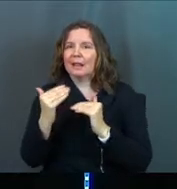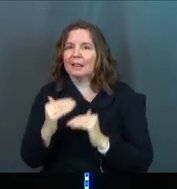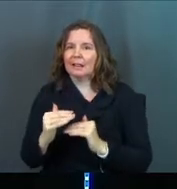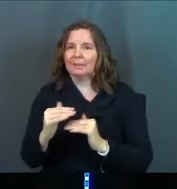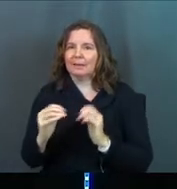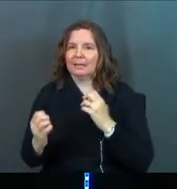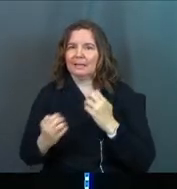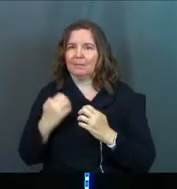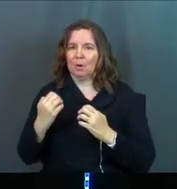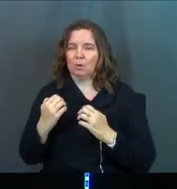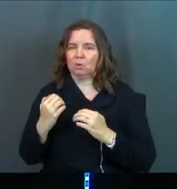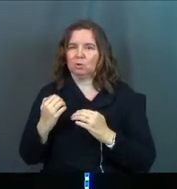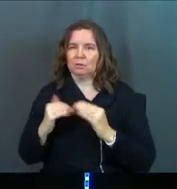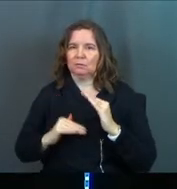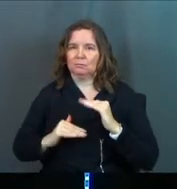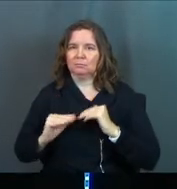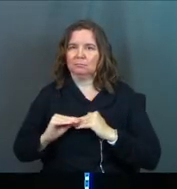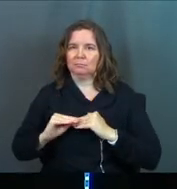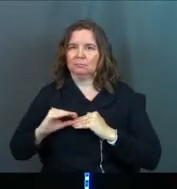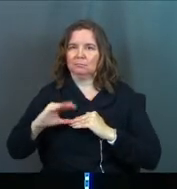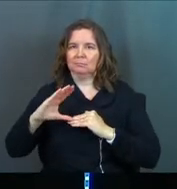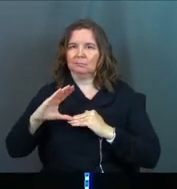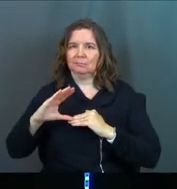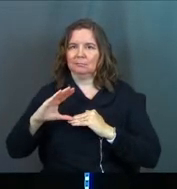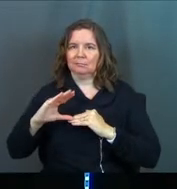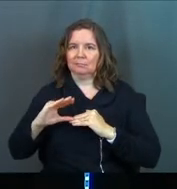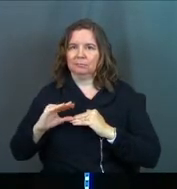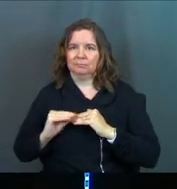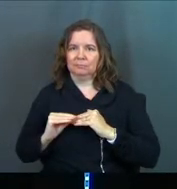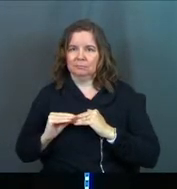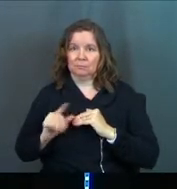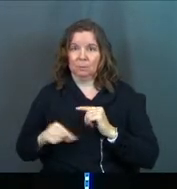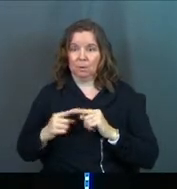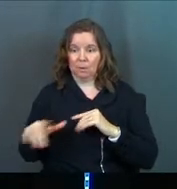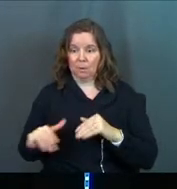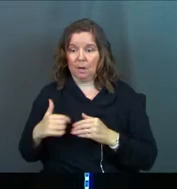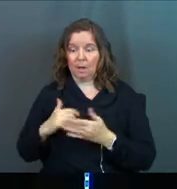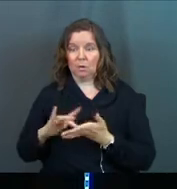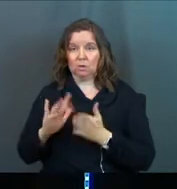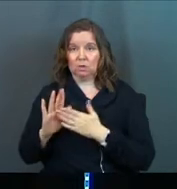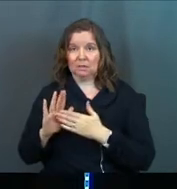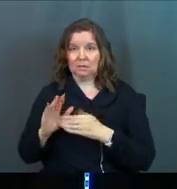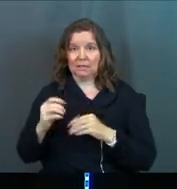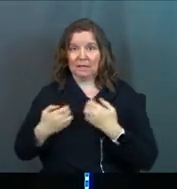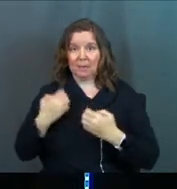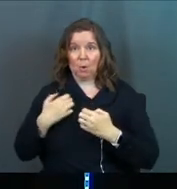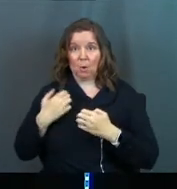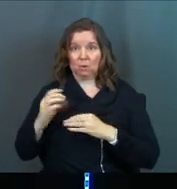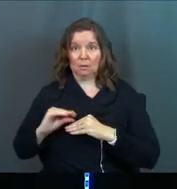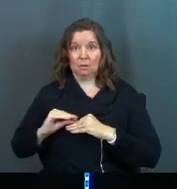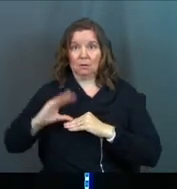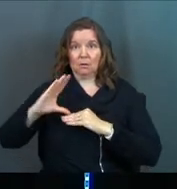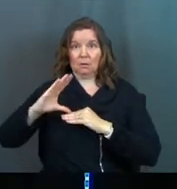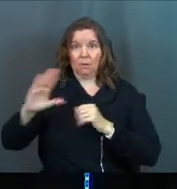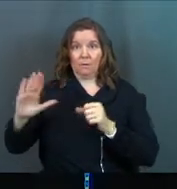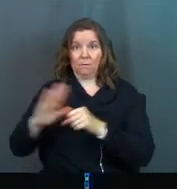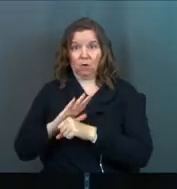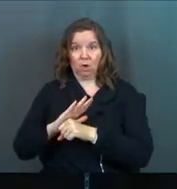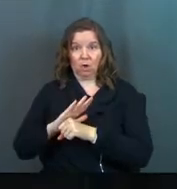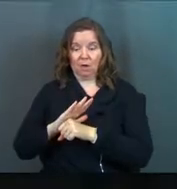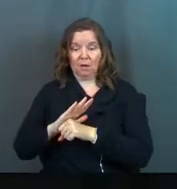emotional tank when he walked the earth. And when Jesus' emotional tank got full,